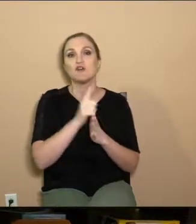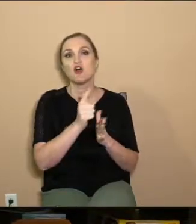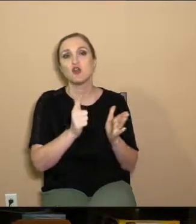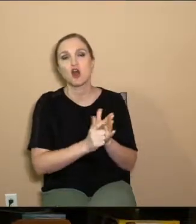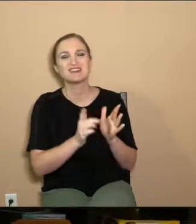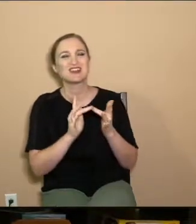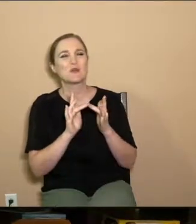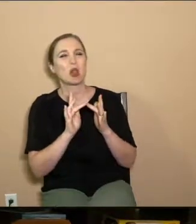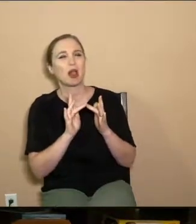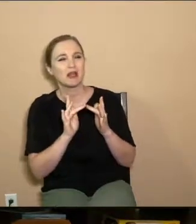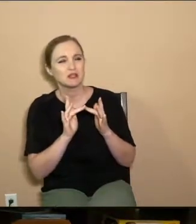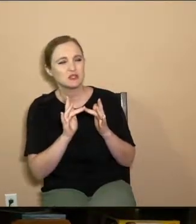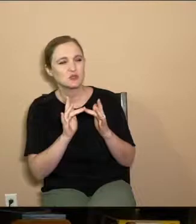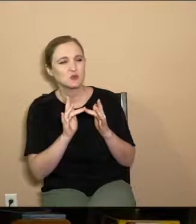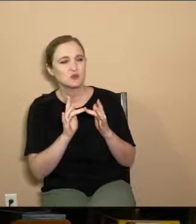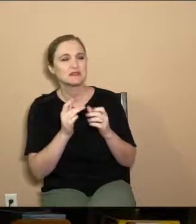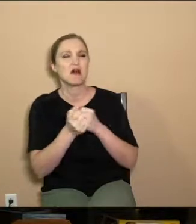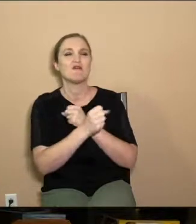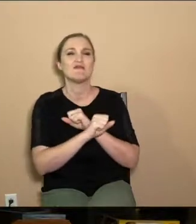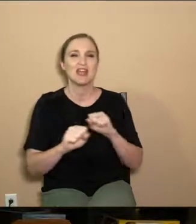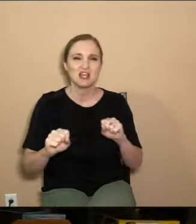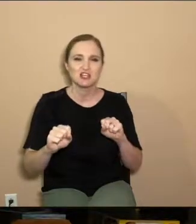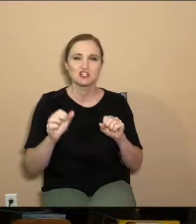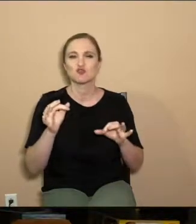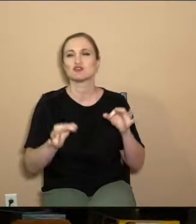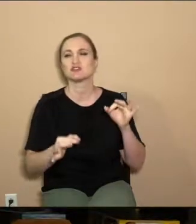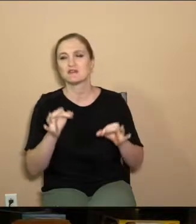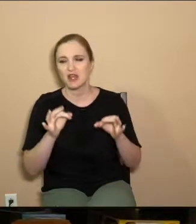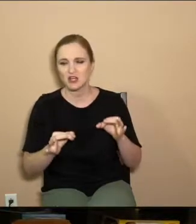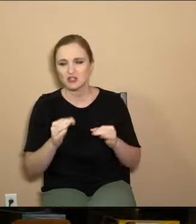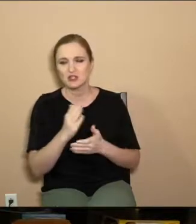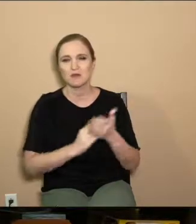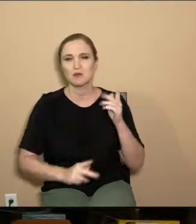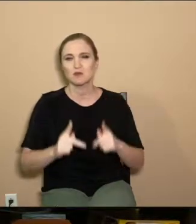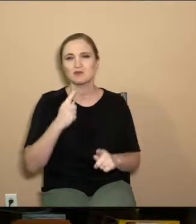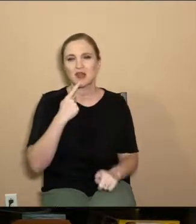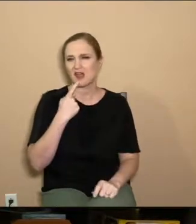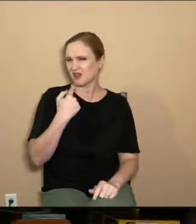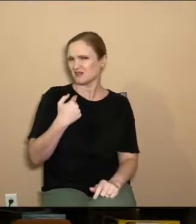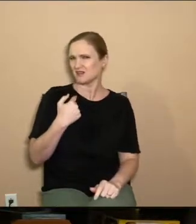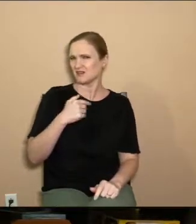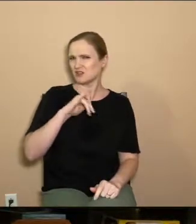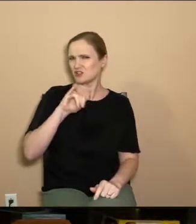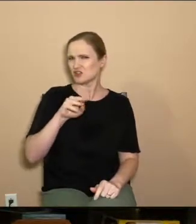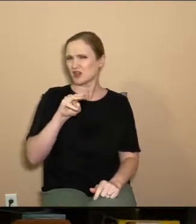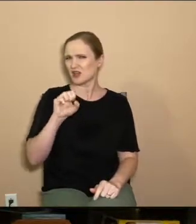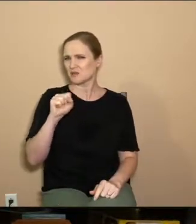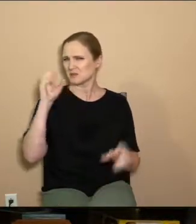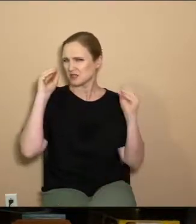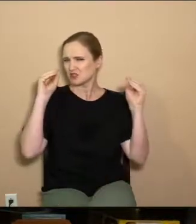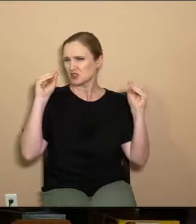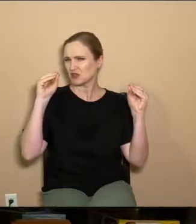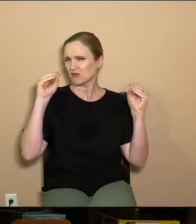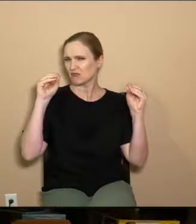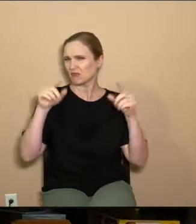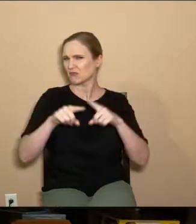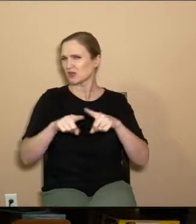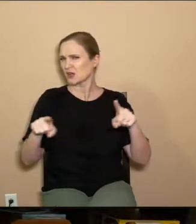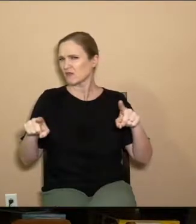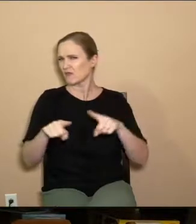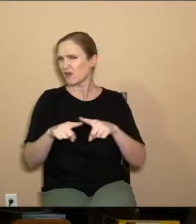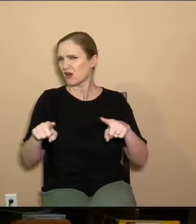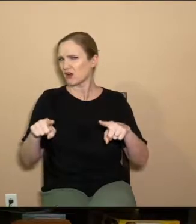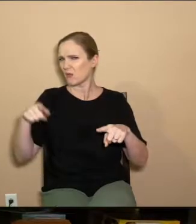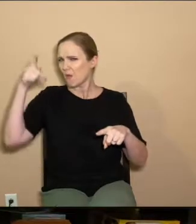to salvation or justification. And some will say, well, isn't what James is teaching contradictory to what